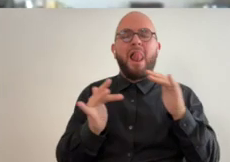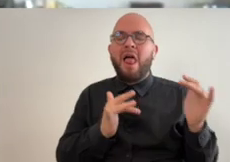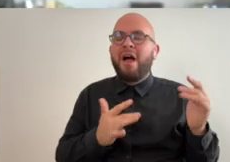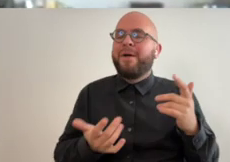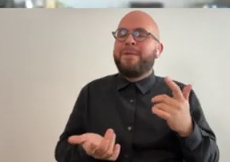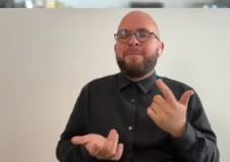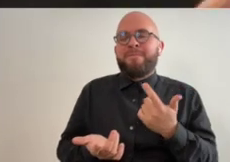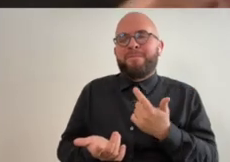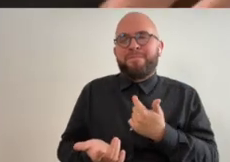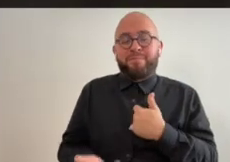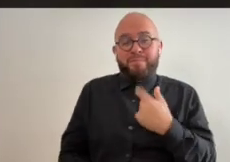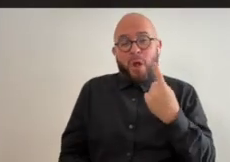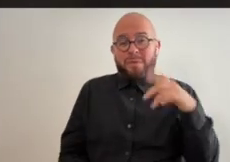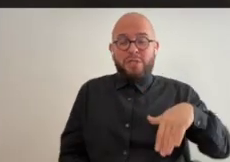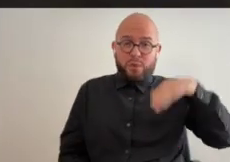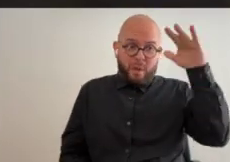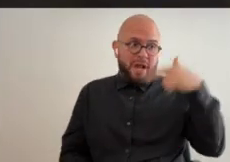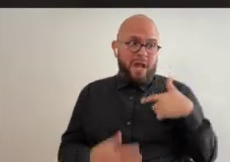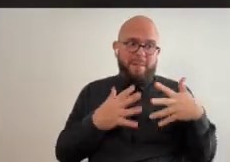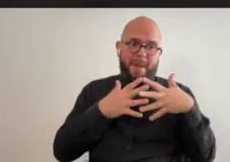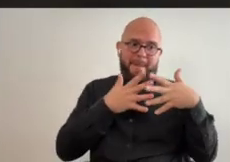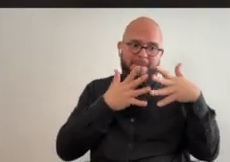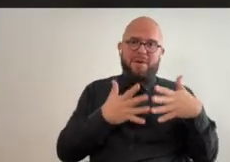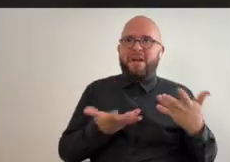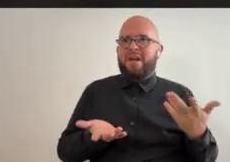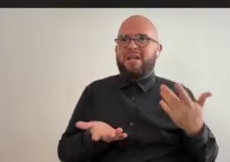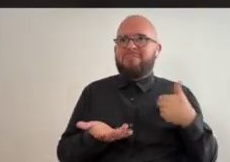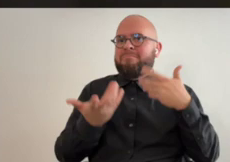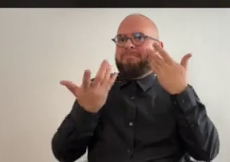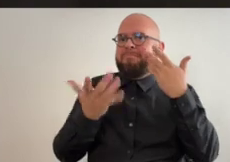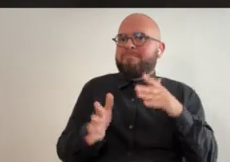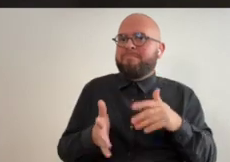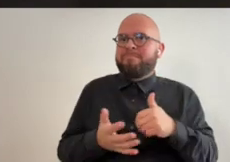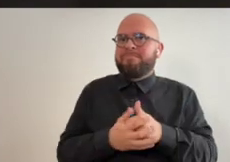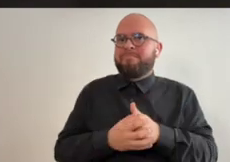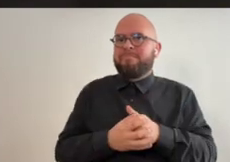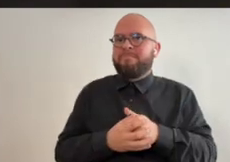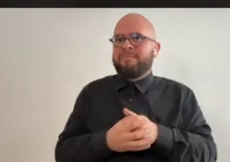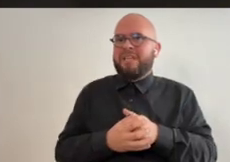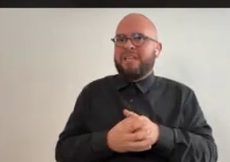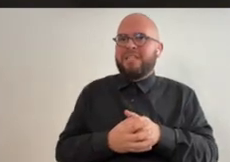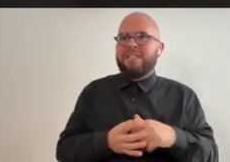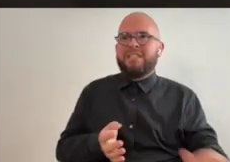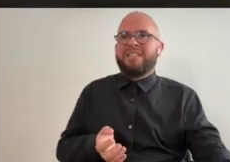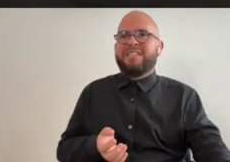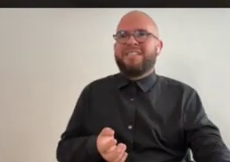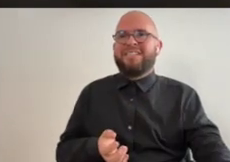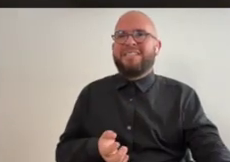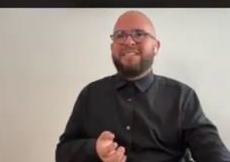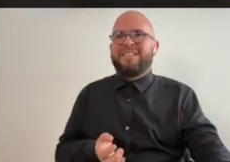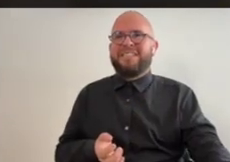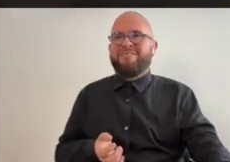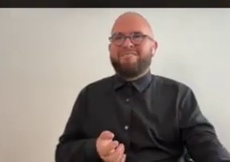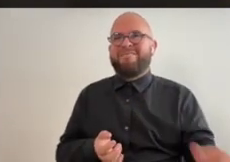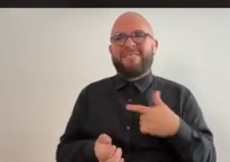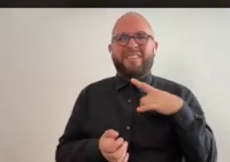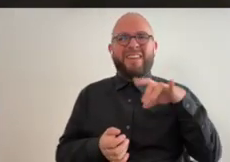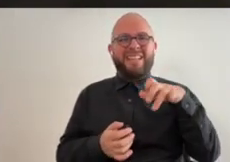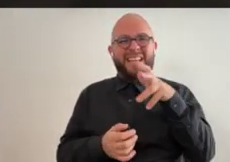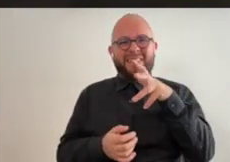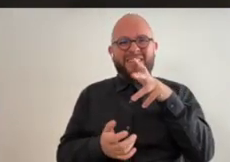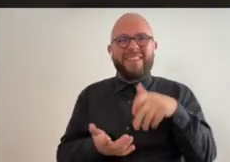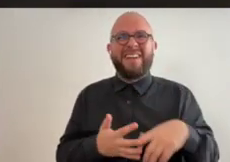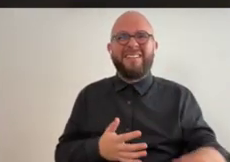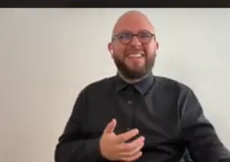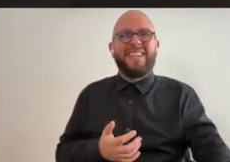gossiping and wearing clothes and i was just always growing up as an american i i don't know i guess i just was like that's